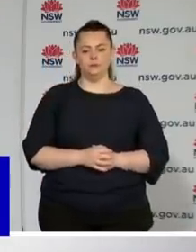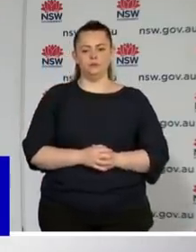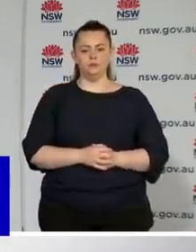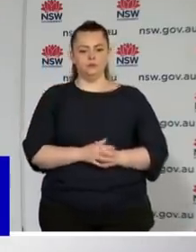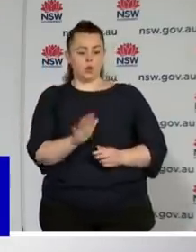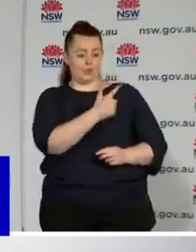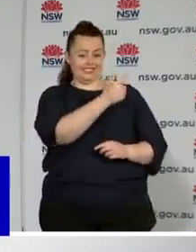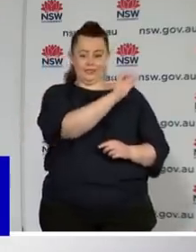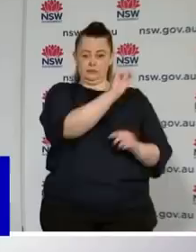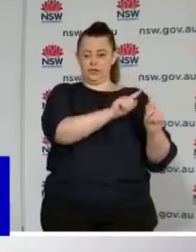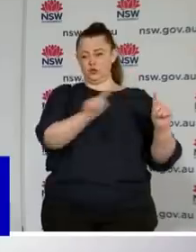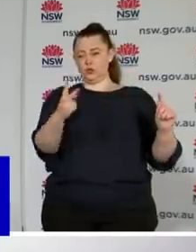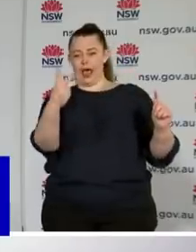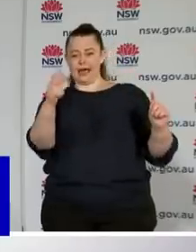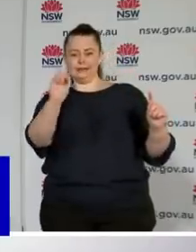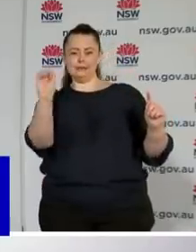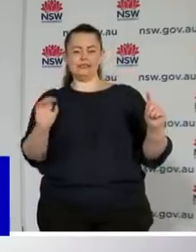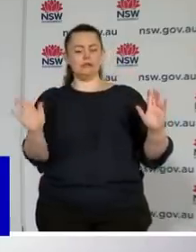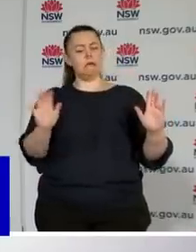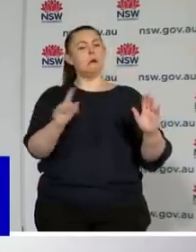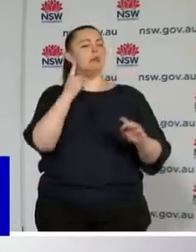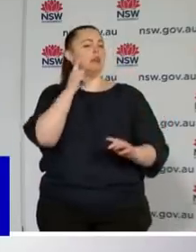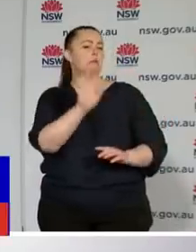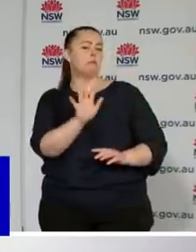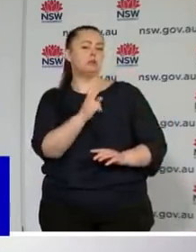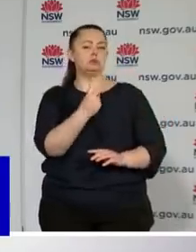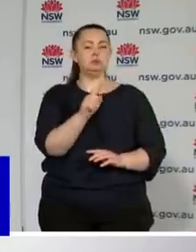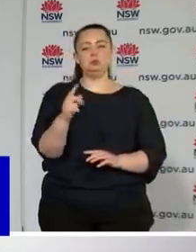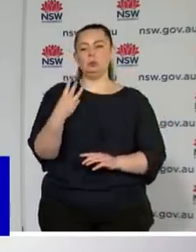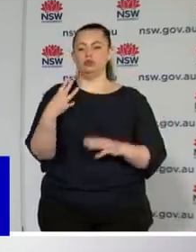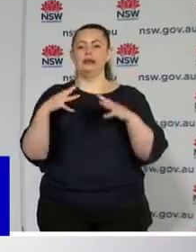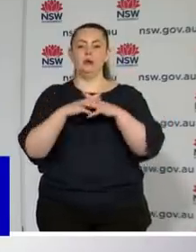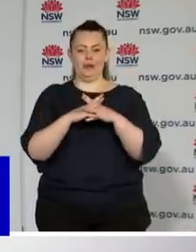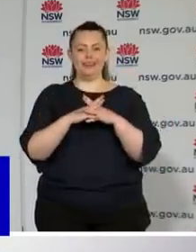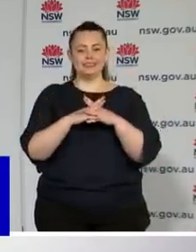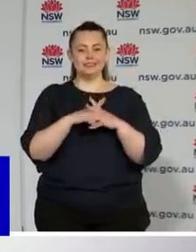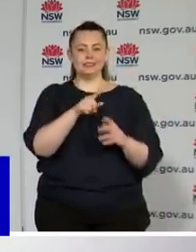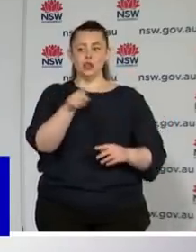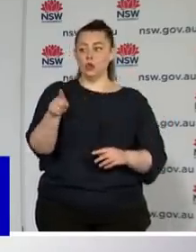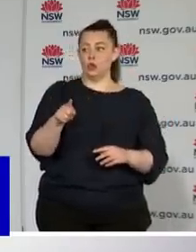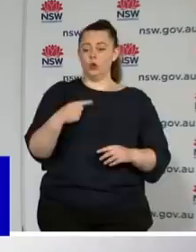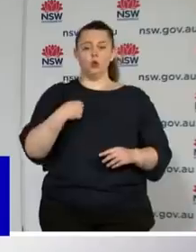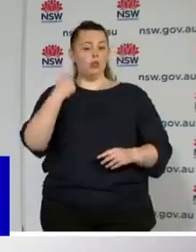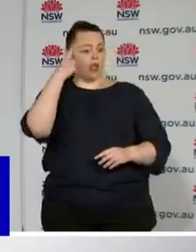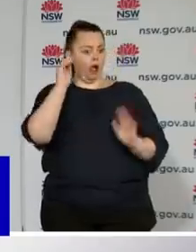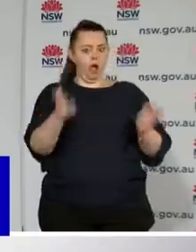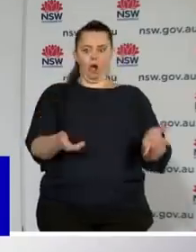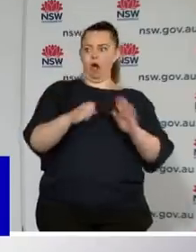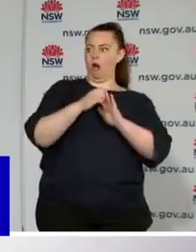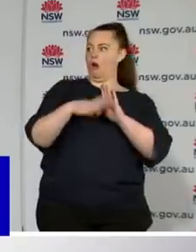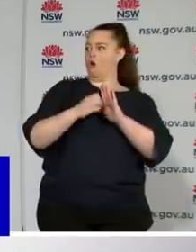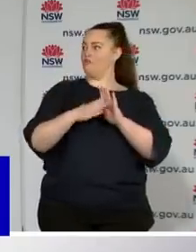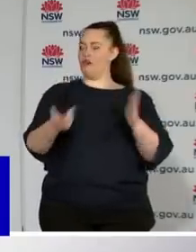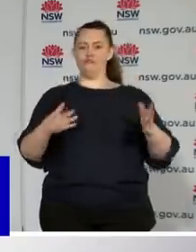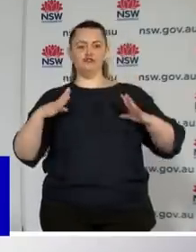anticipate will only be two or three weeks, we ask everybody to be extra safe, extra cautious. Yes, it's fantastic, we'll be able to do